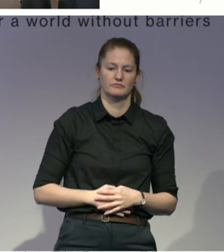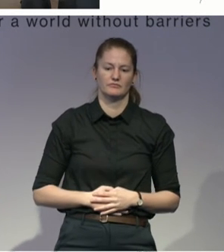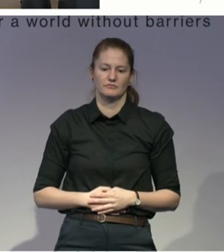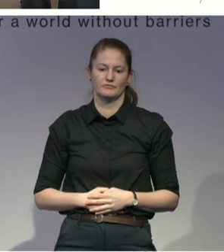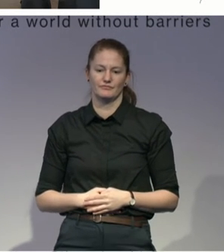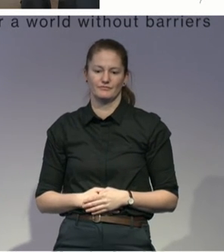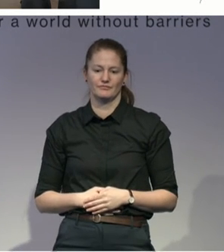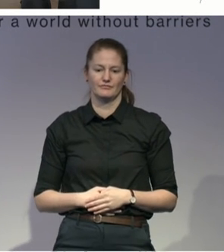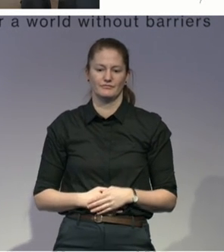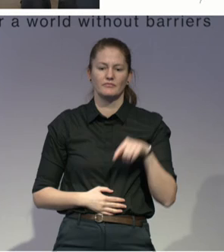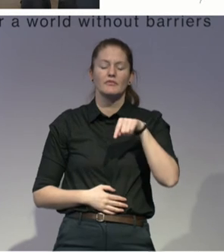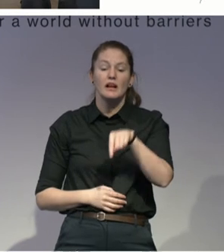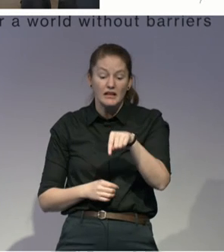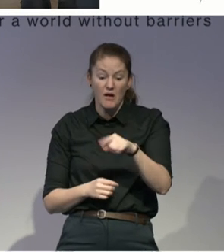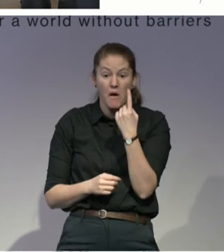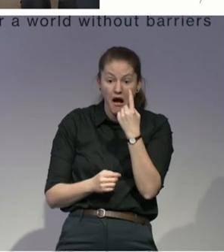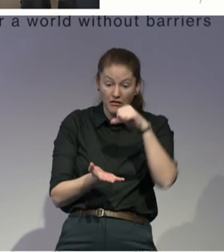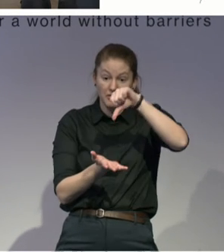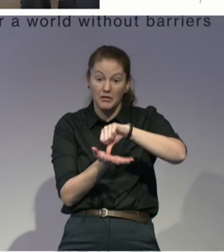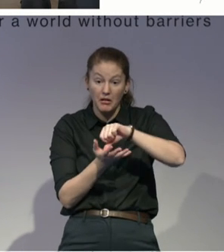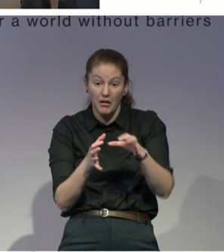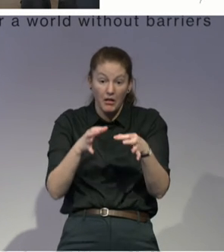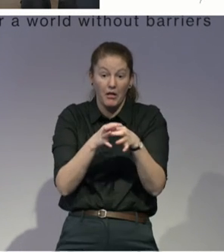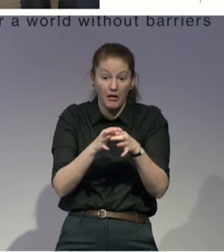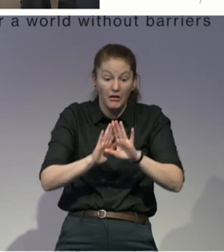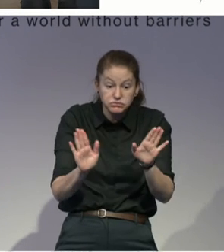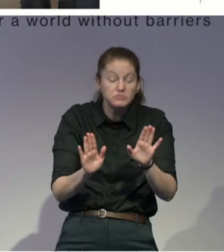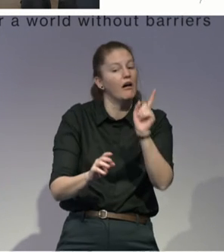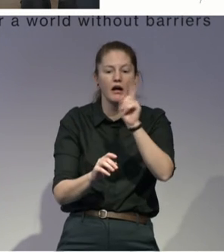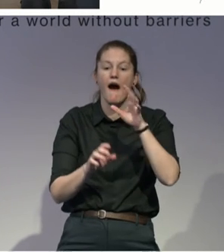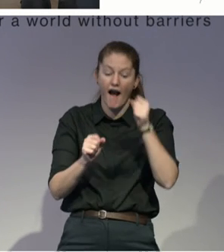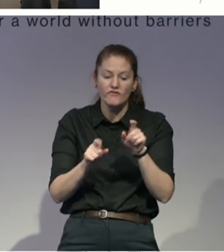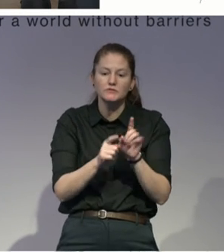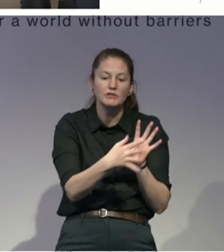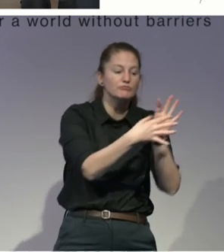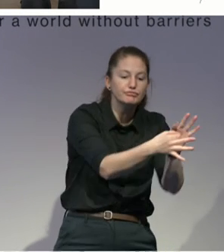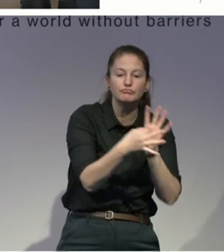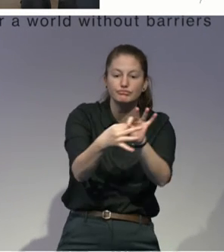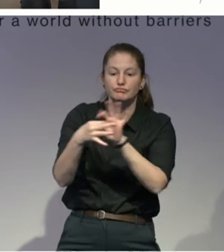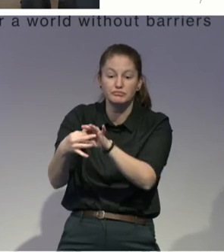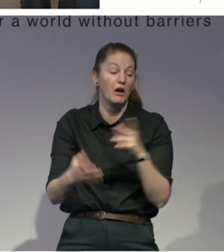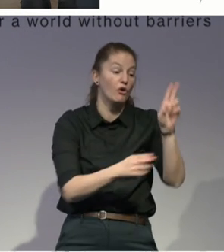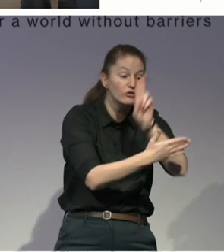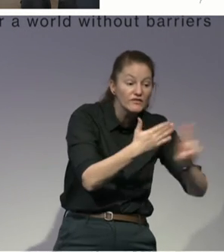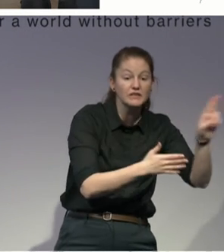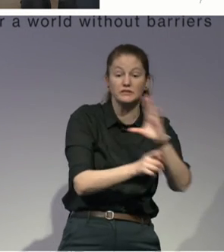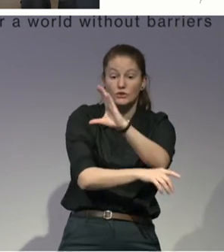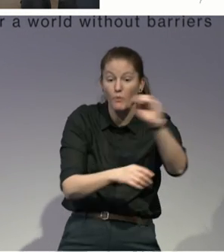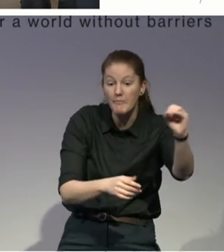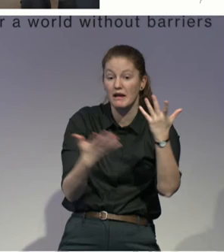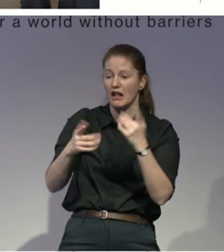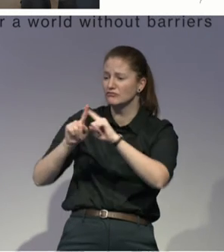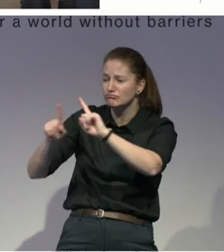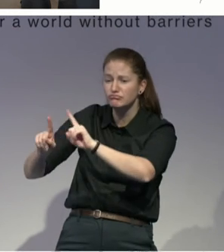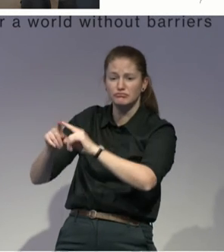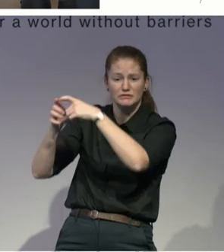universities, et cetera, and companies who are keen to use their expertise to actually come up